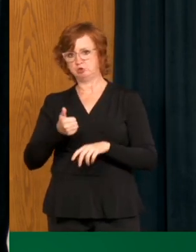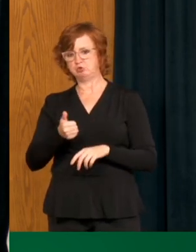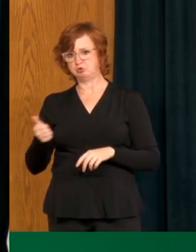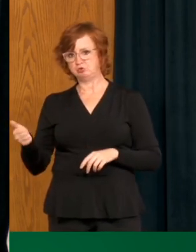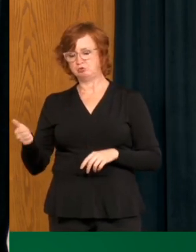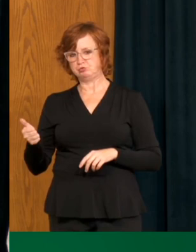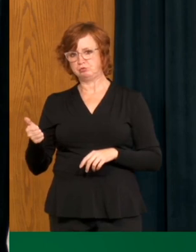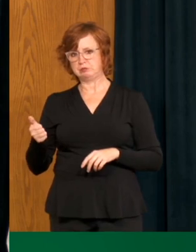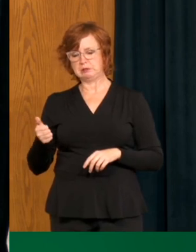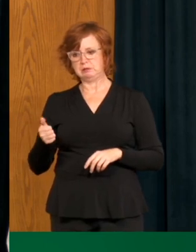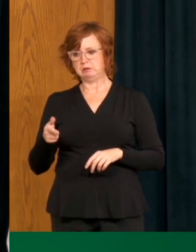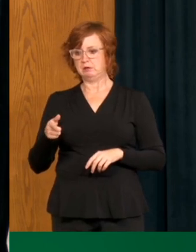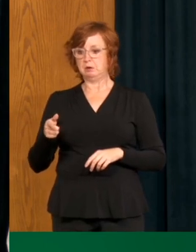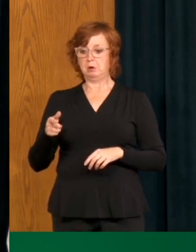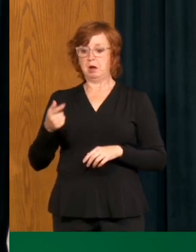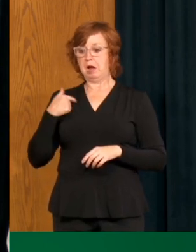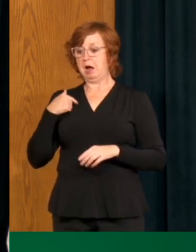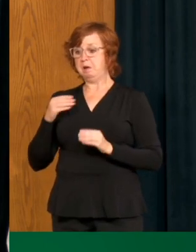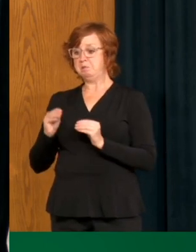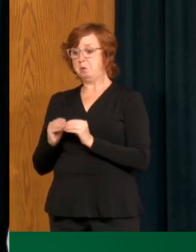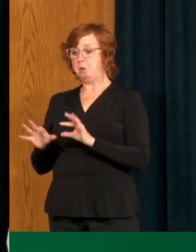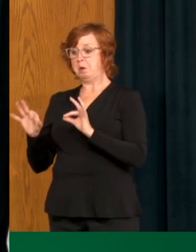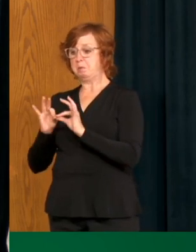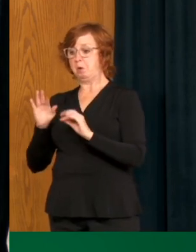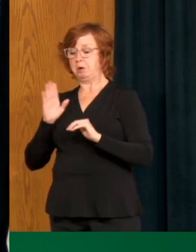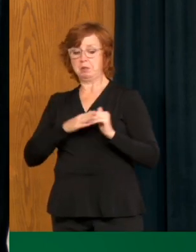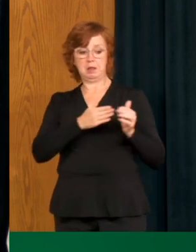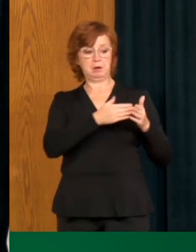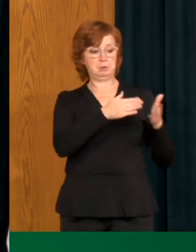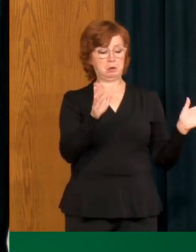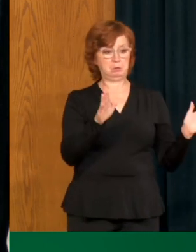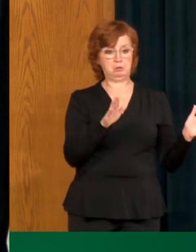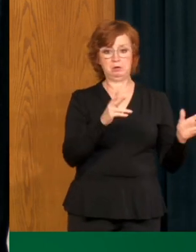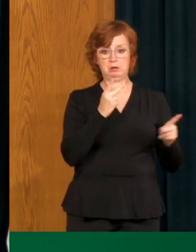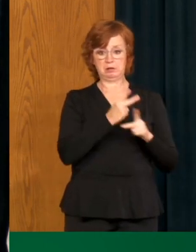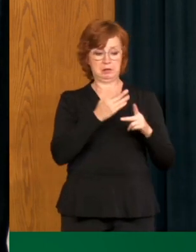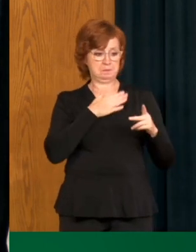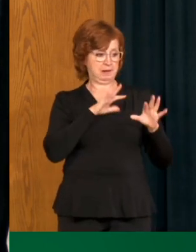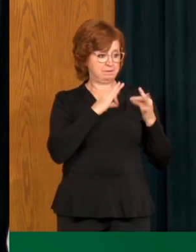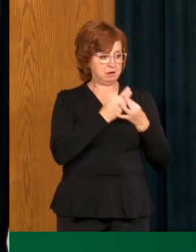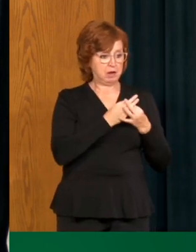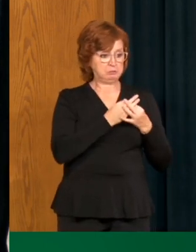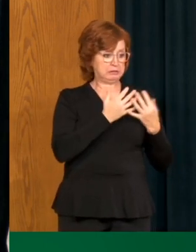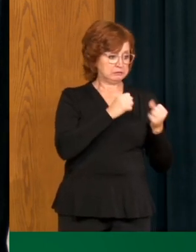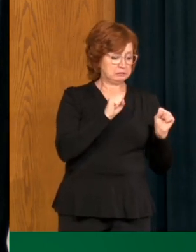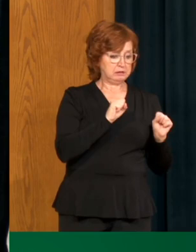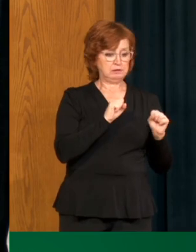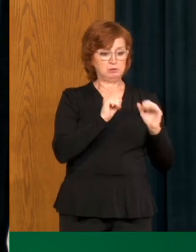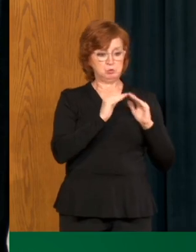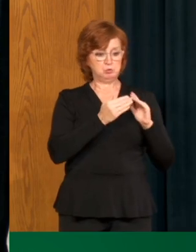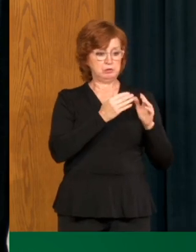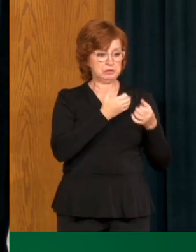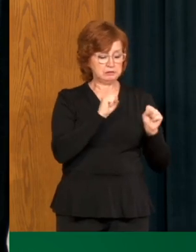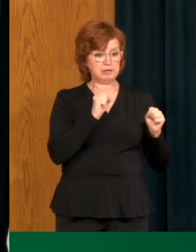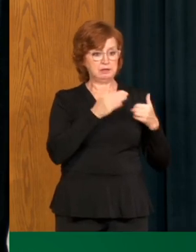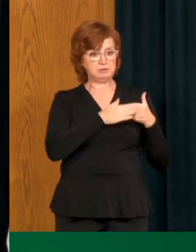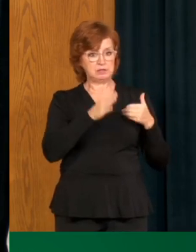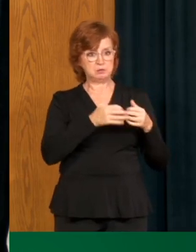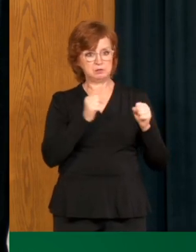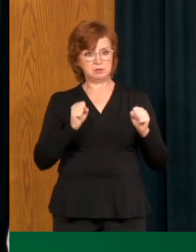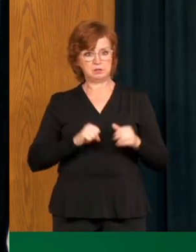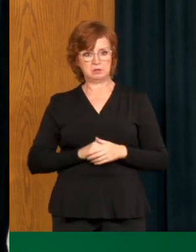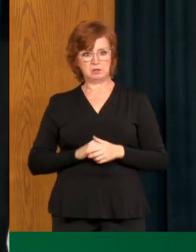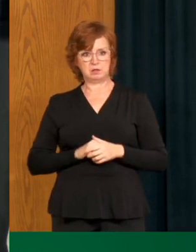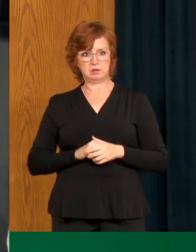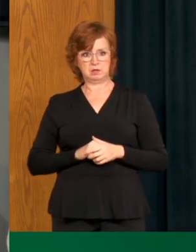the, uh, you know, the greater public health, uh, and safety of their neighbors, of their family, and of their community. Do they